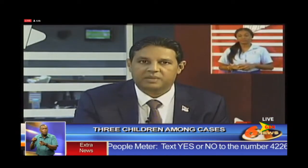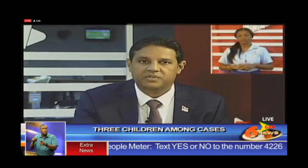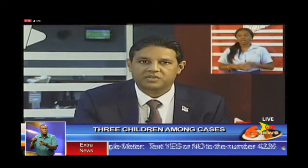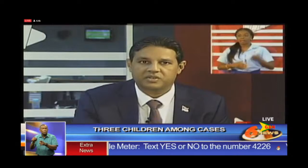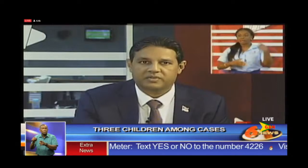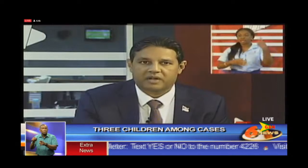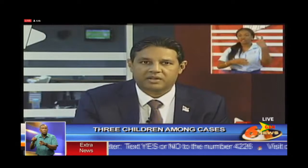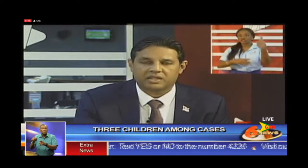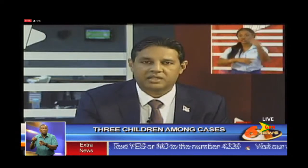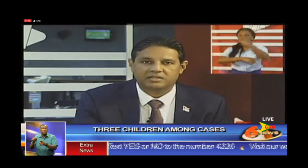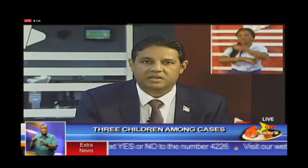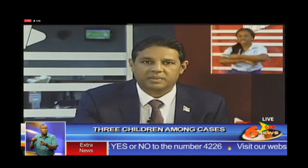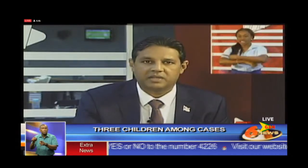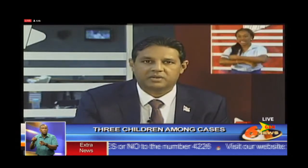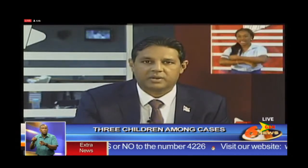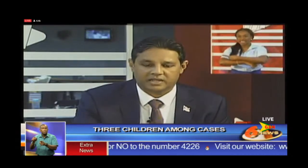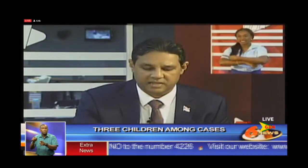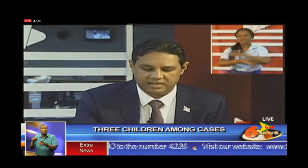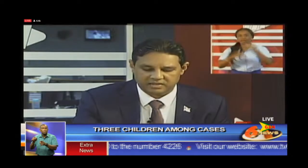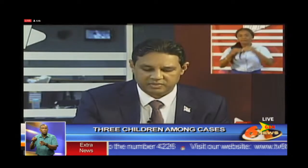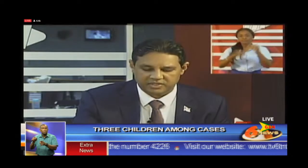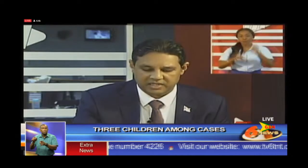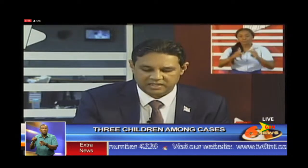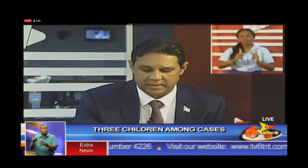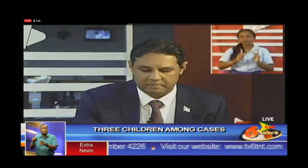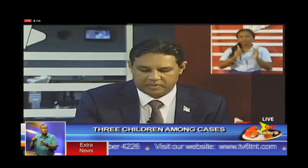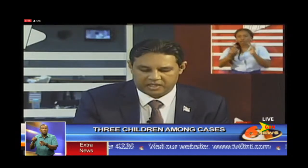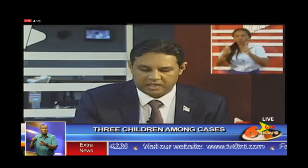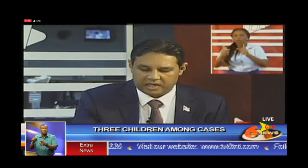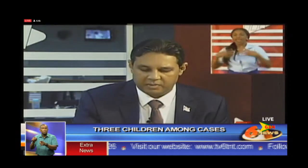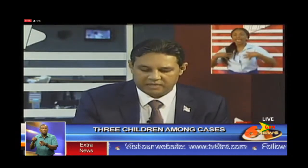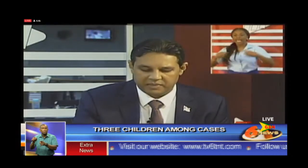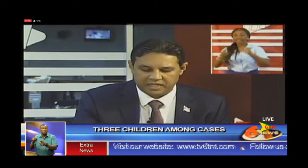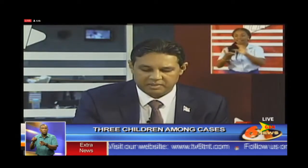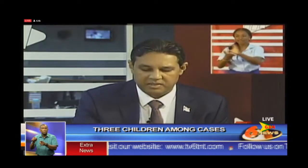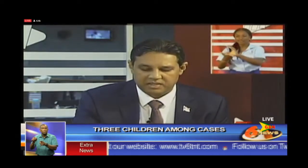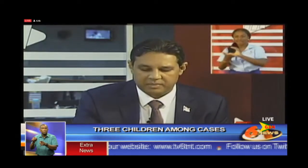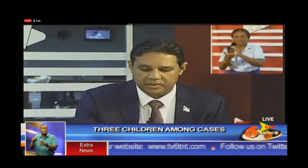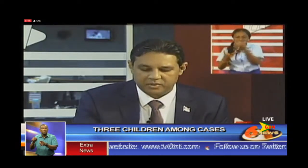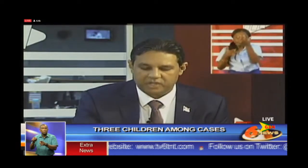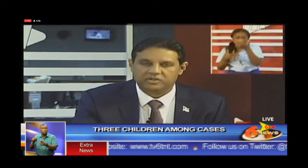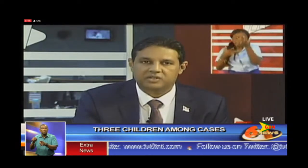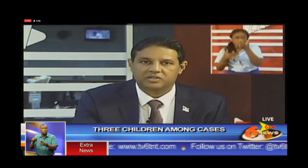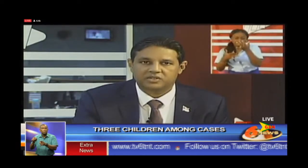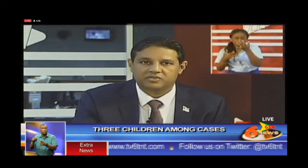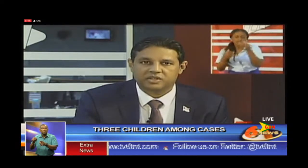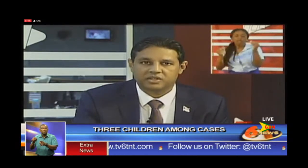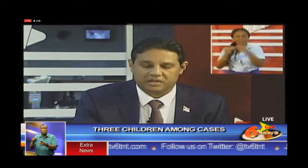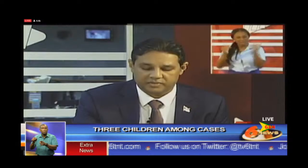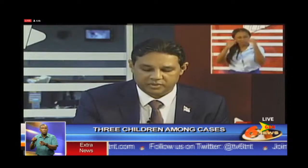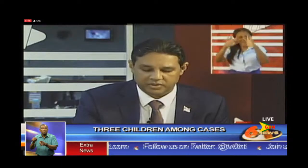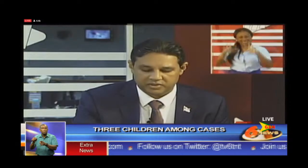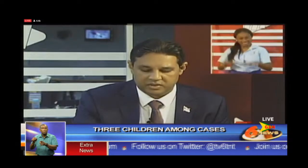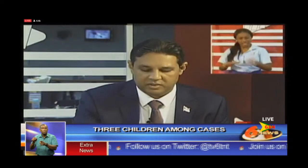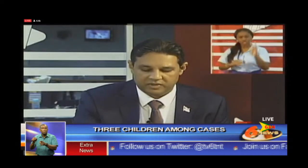have seen an upsurge in viral illness coming to our health centers presenting. And we have been able to sample 233 of those over the